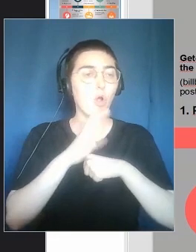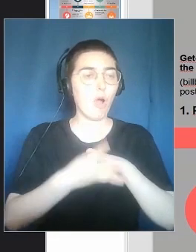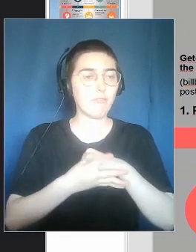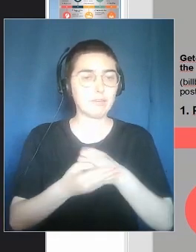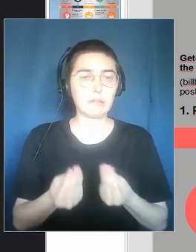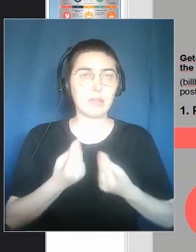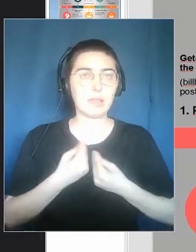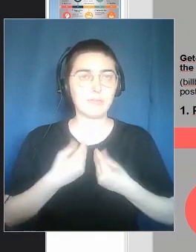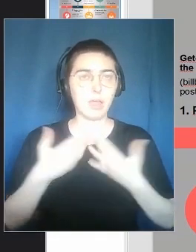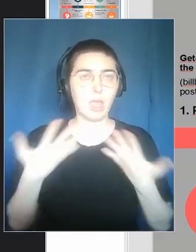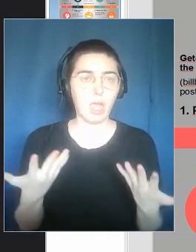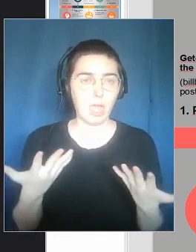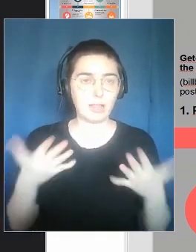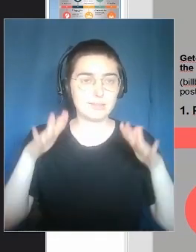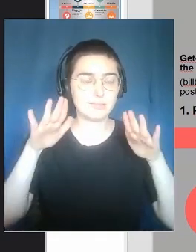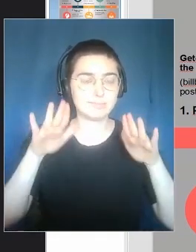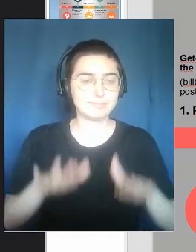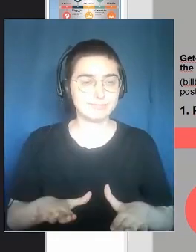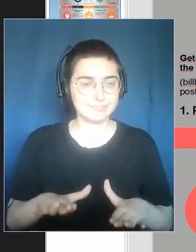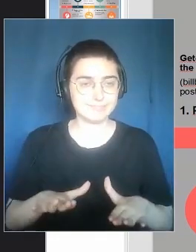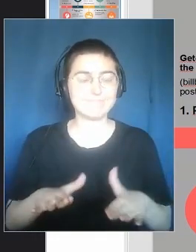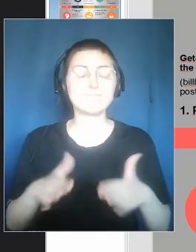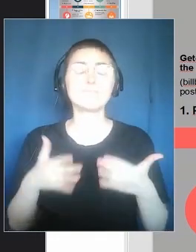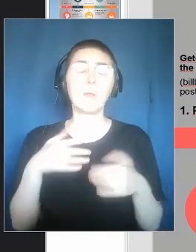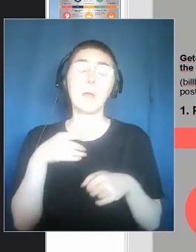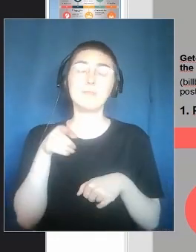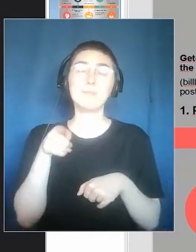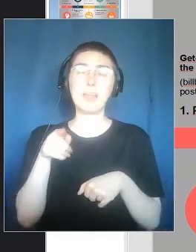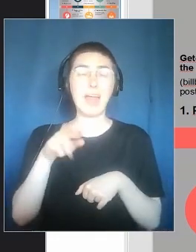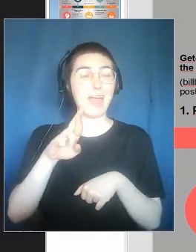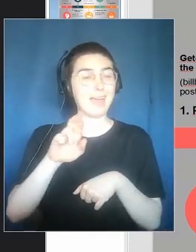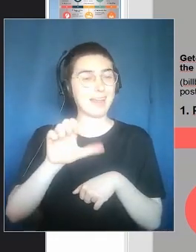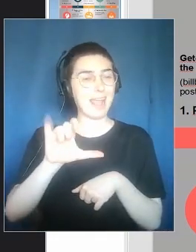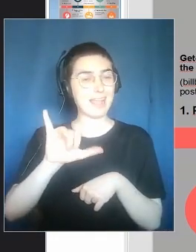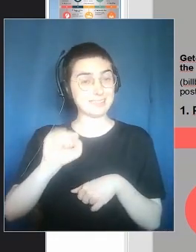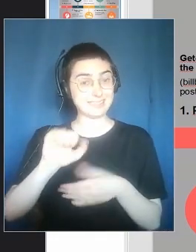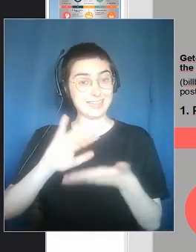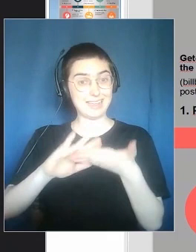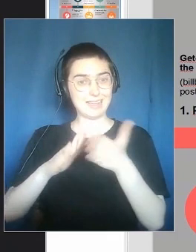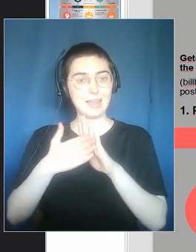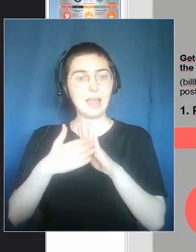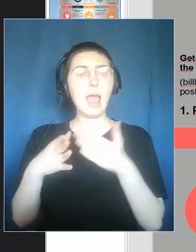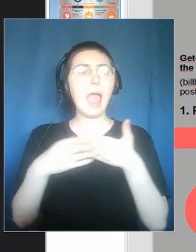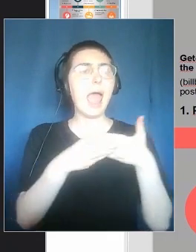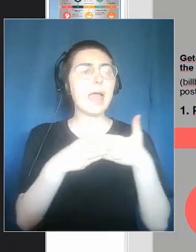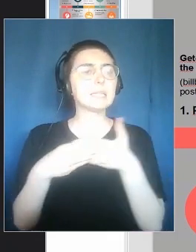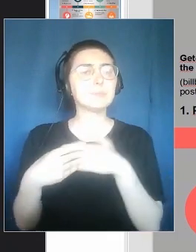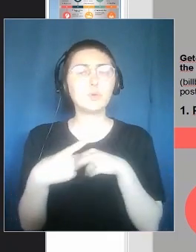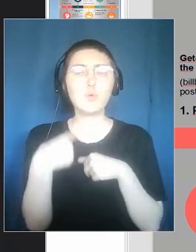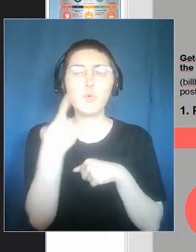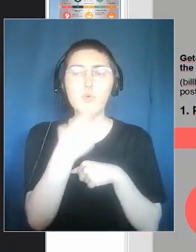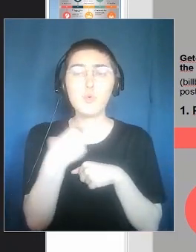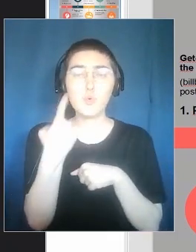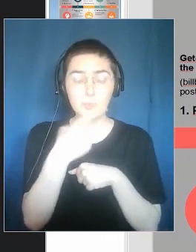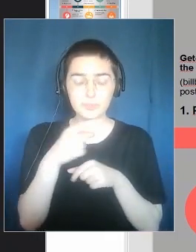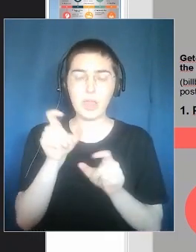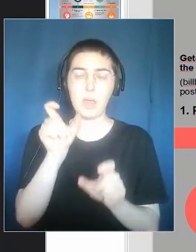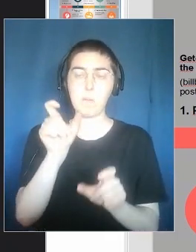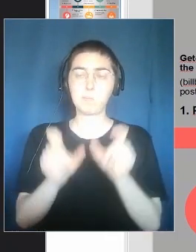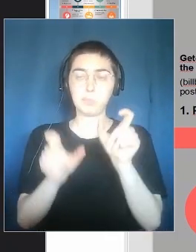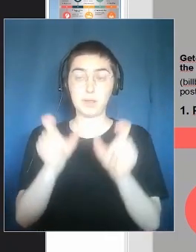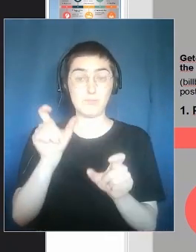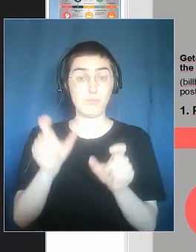And because Covid limited our work, the experts in Resia are people